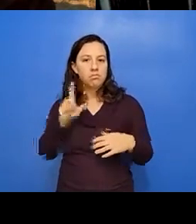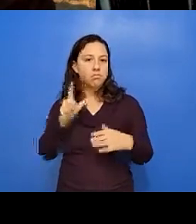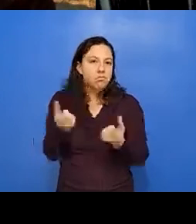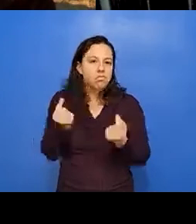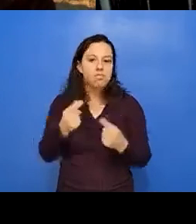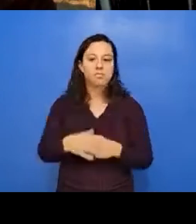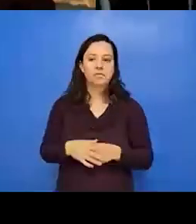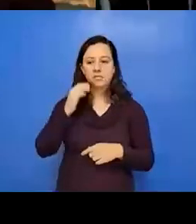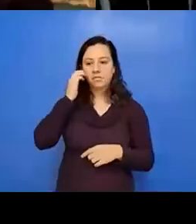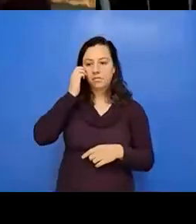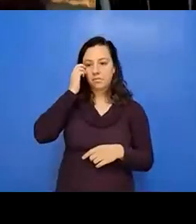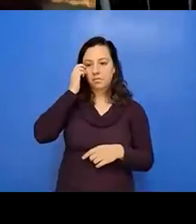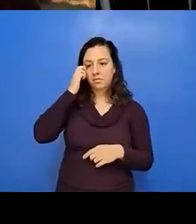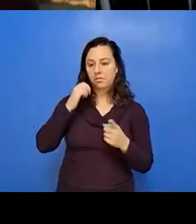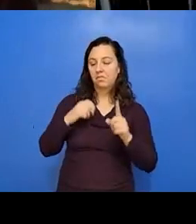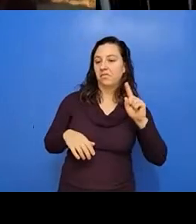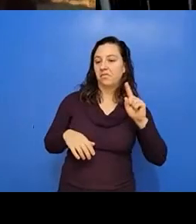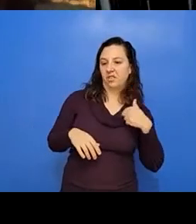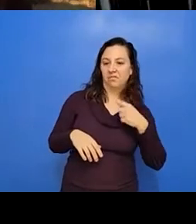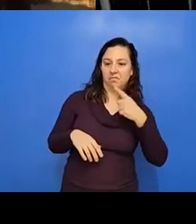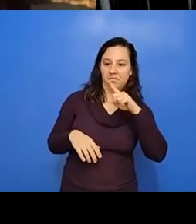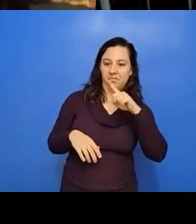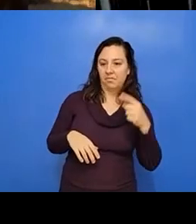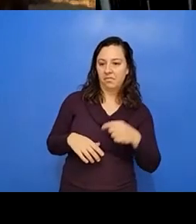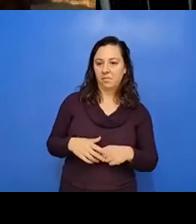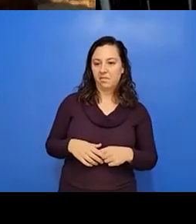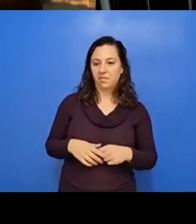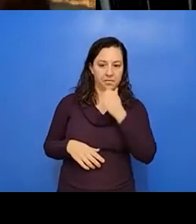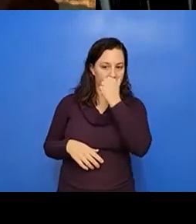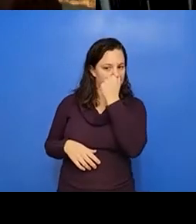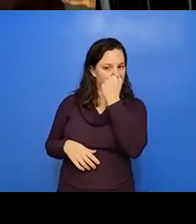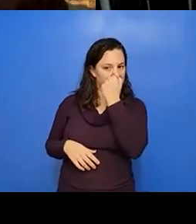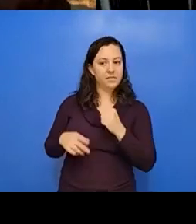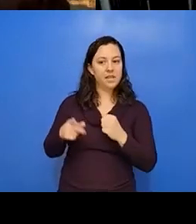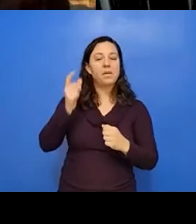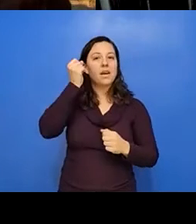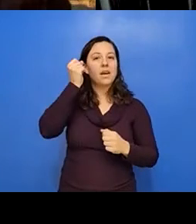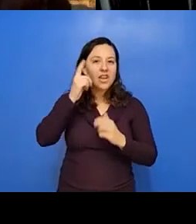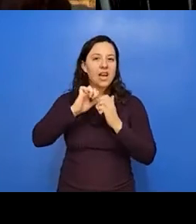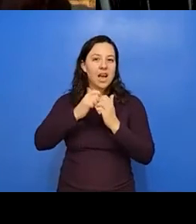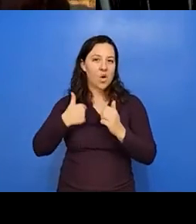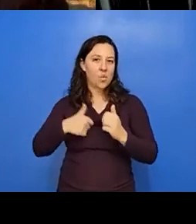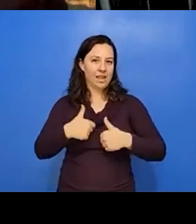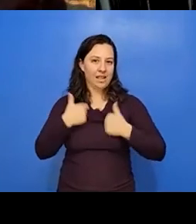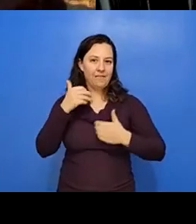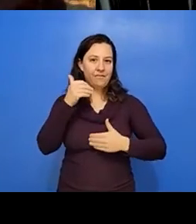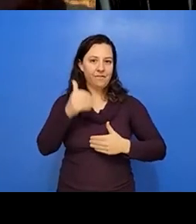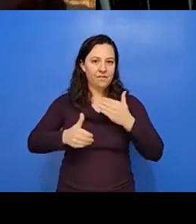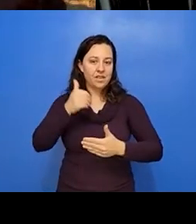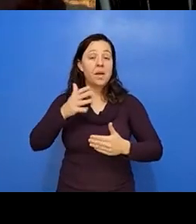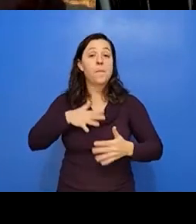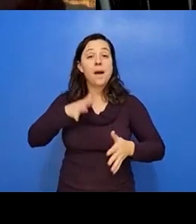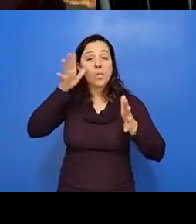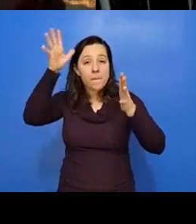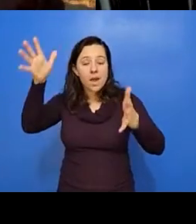Or, if I could go first, Nikki, um, you know, understanding how we lived, we, uh, my, my grandparents had,